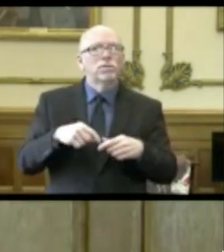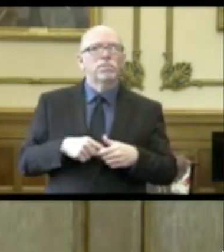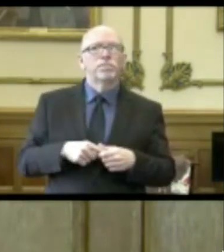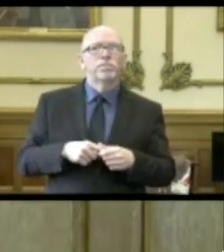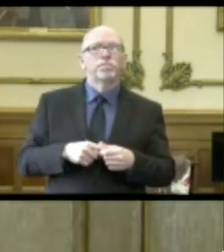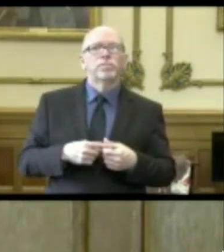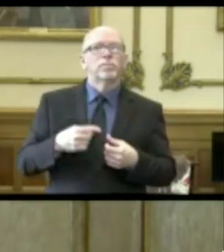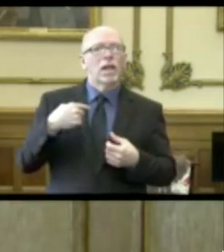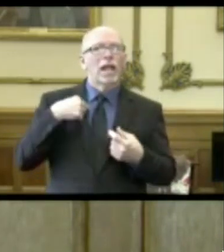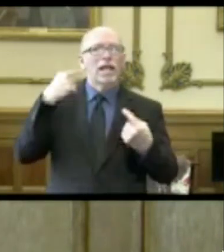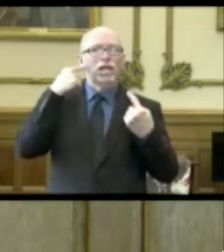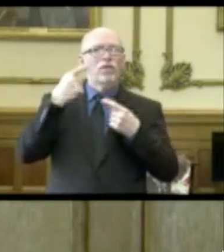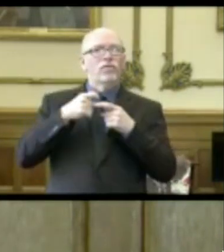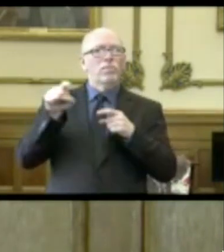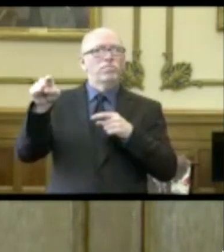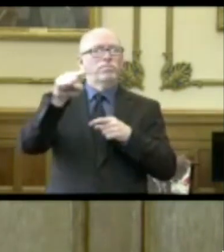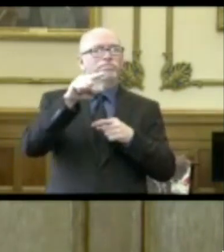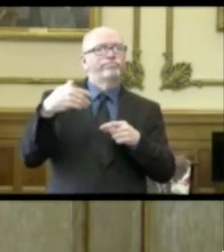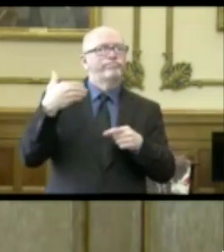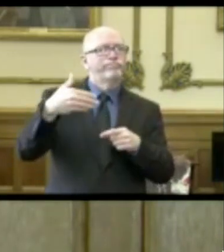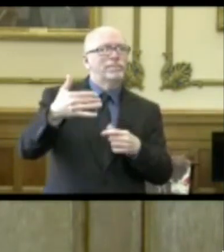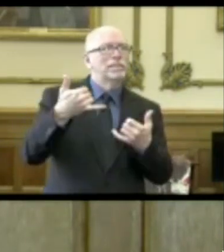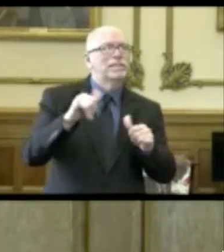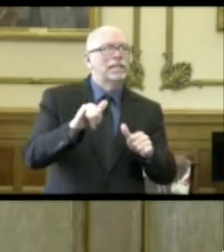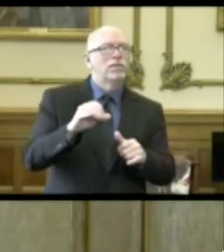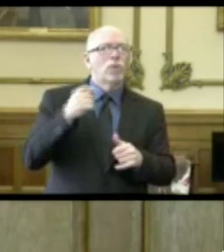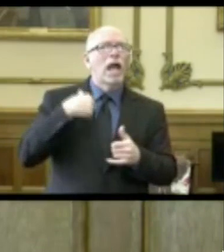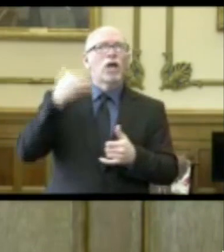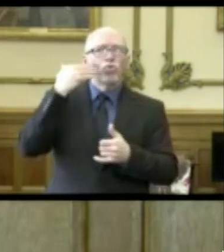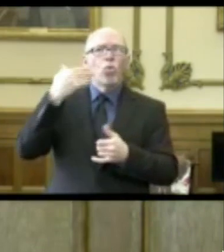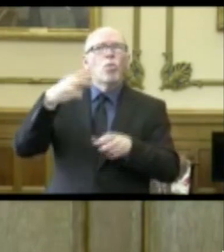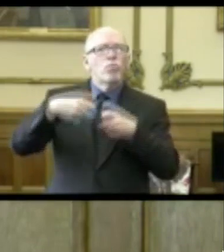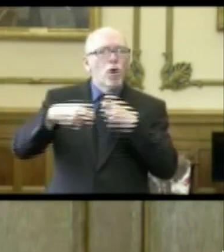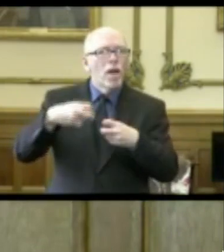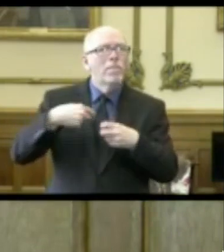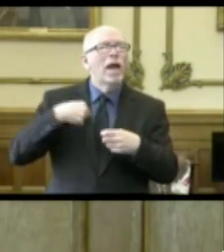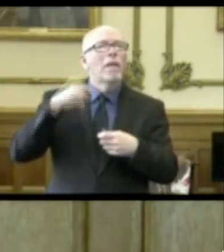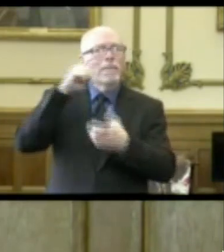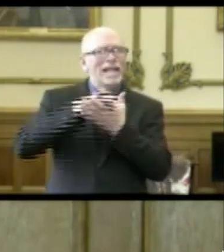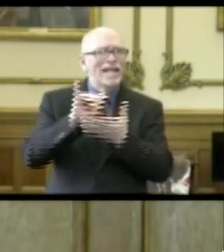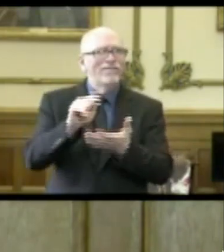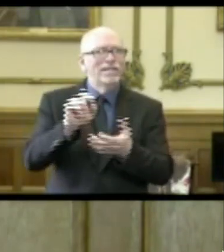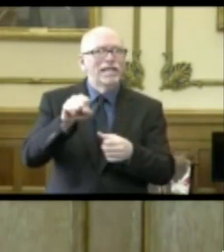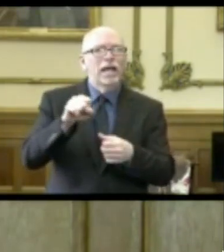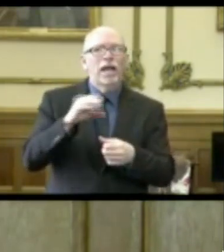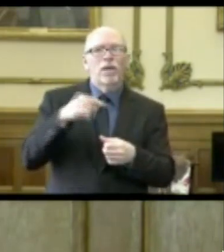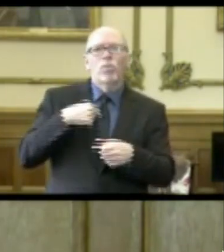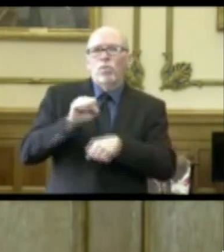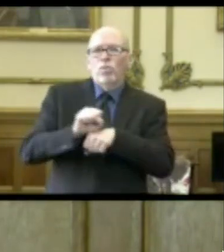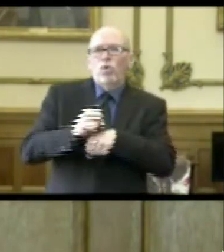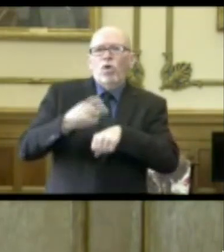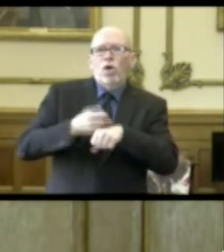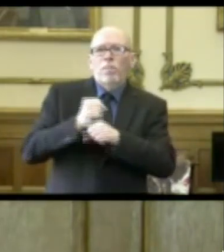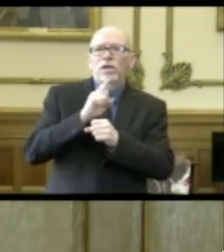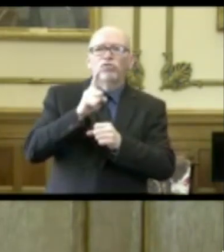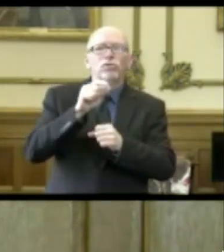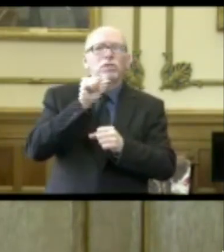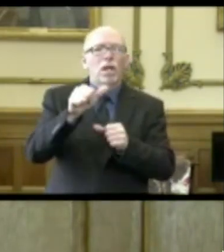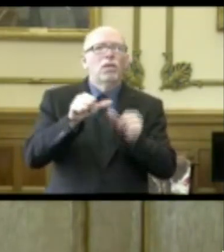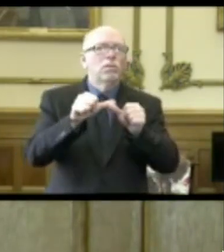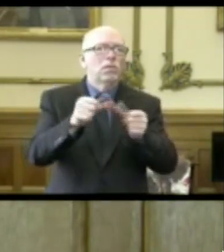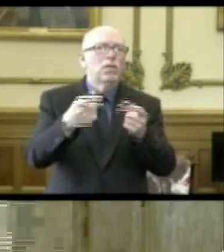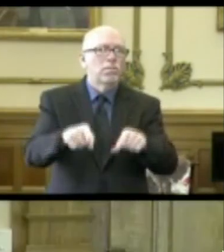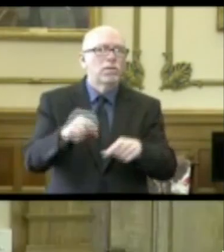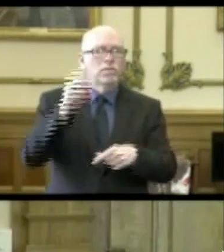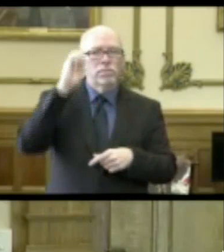do hear from individuals intermittently still. So I know it's a problem. I believe it. And we're working very hard to make sure that that doesn't happen.